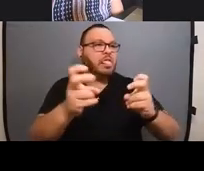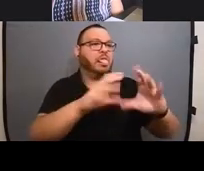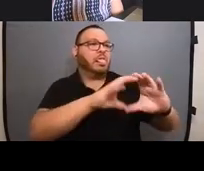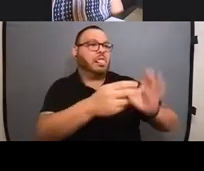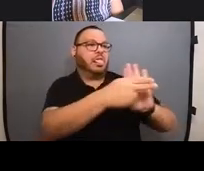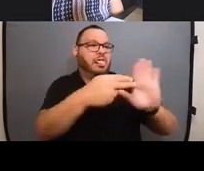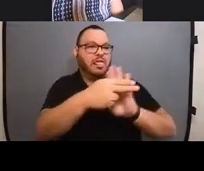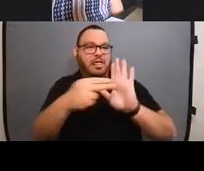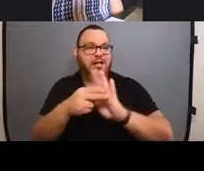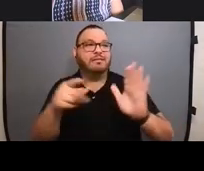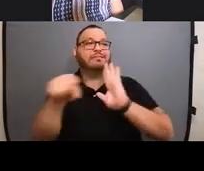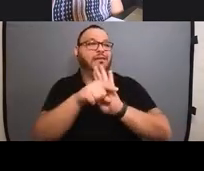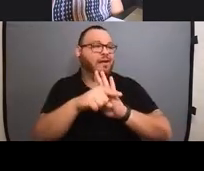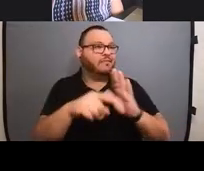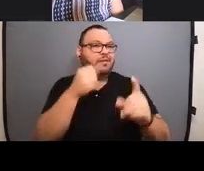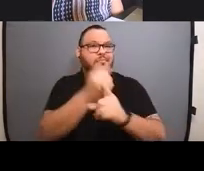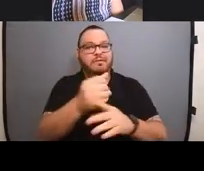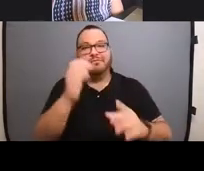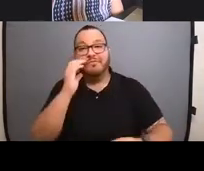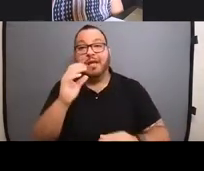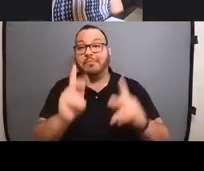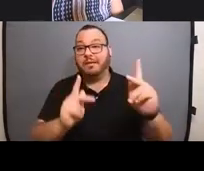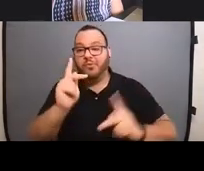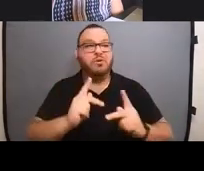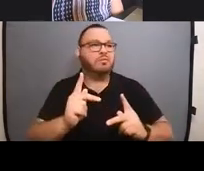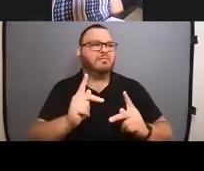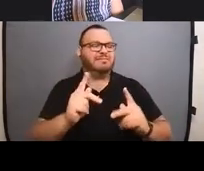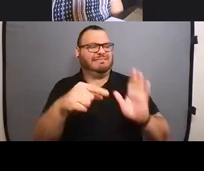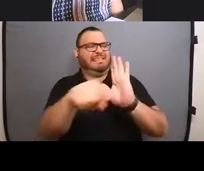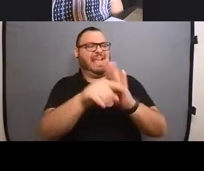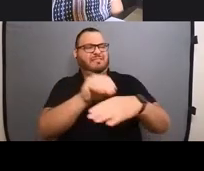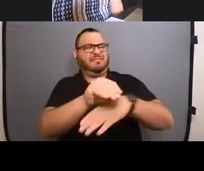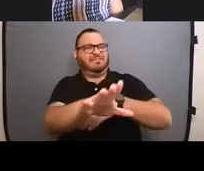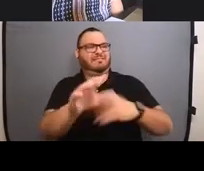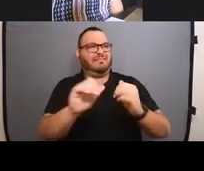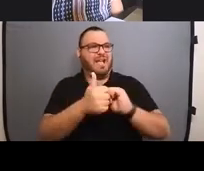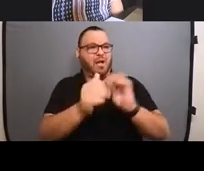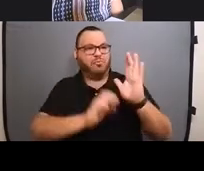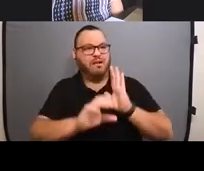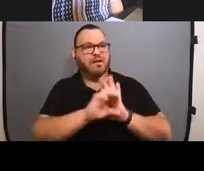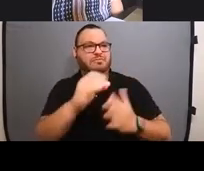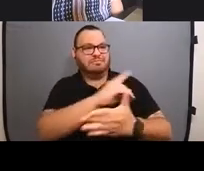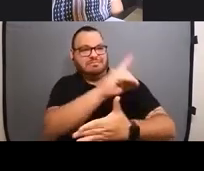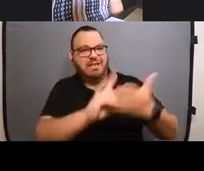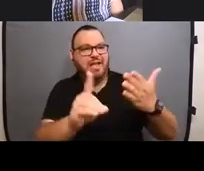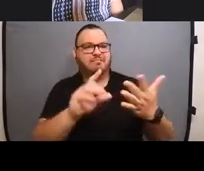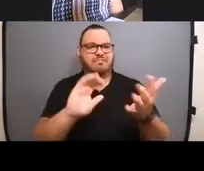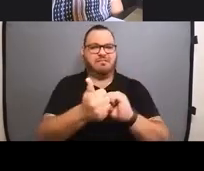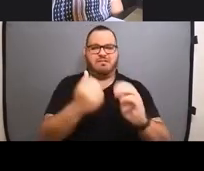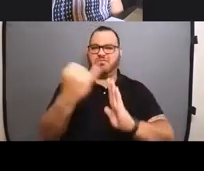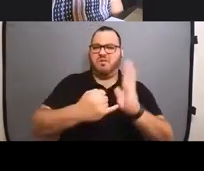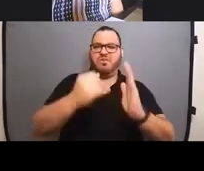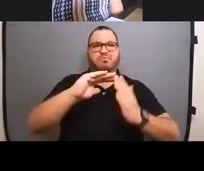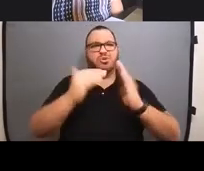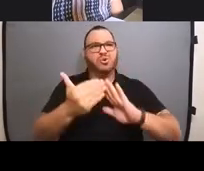people that are reflected in how characters are designed. How can the art community become more responsible in integrating a fat